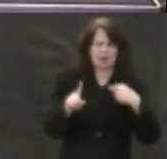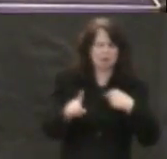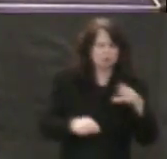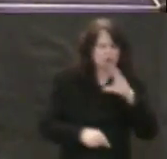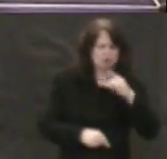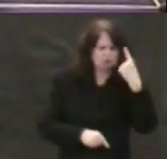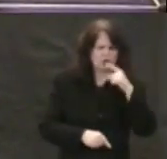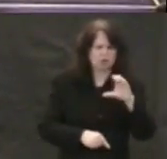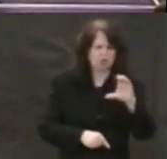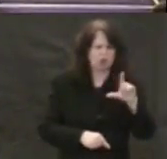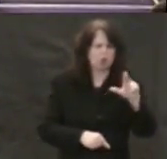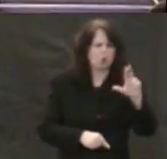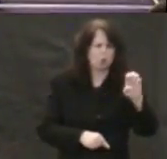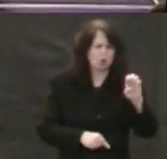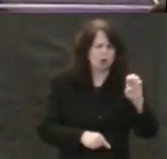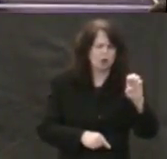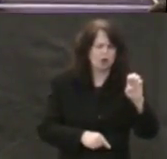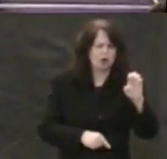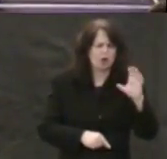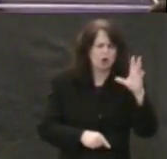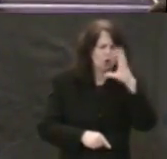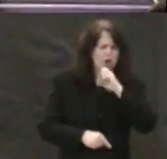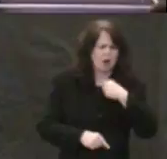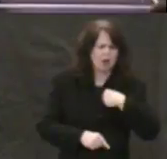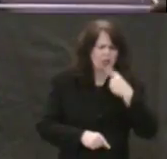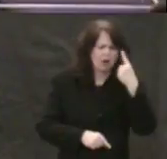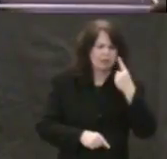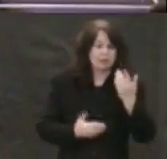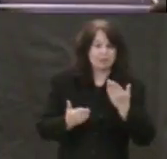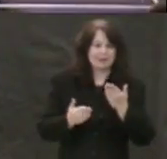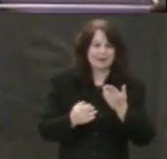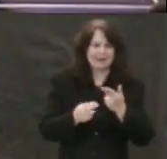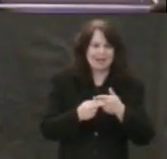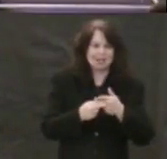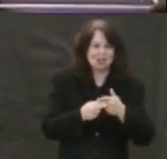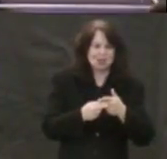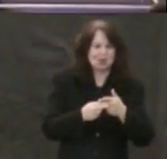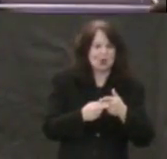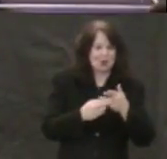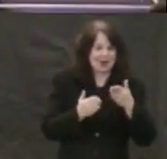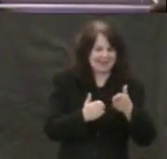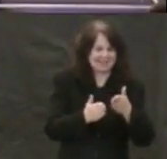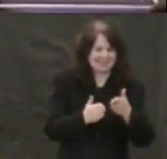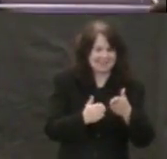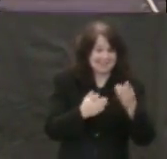thought perhaps I saw a shortcut to success.